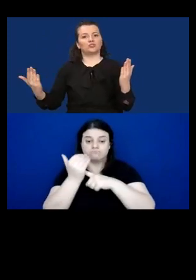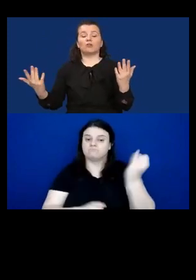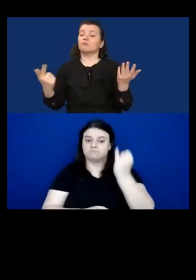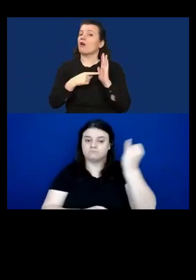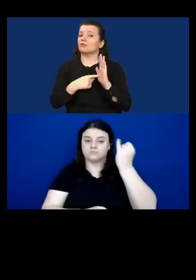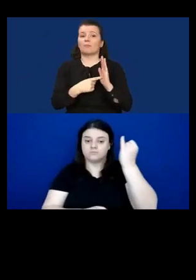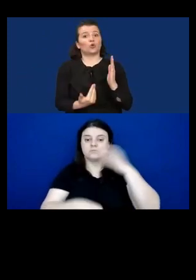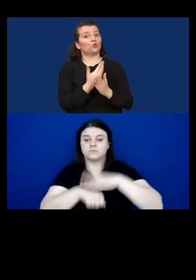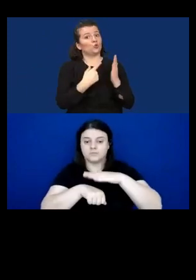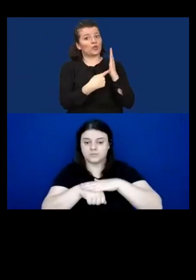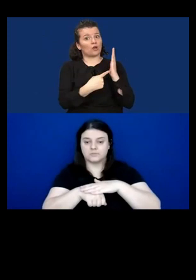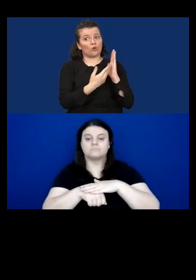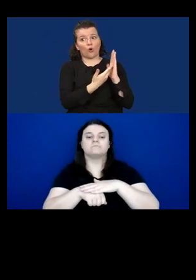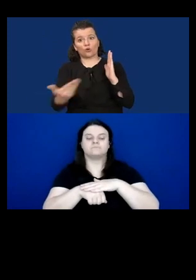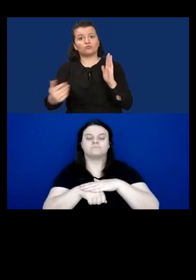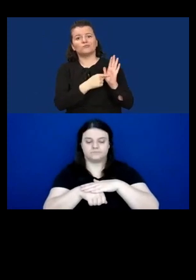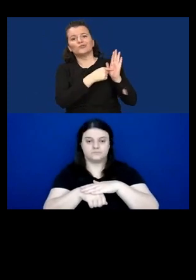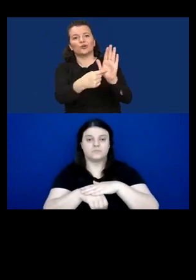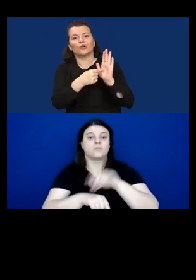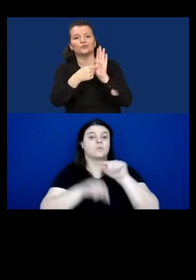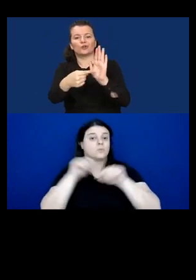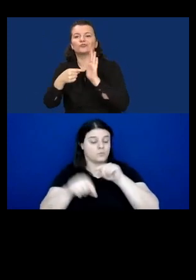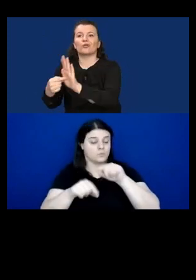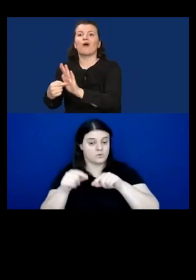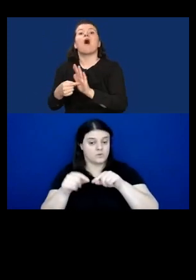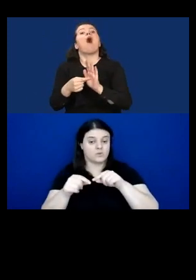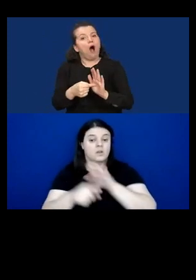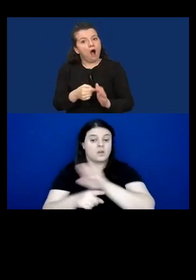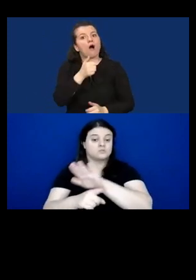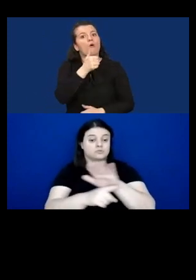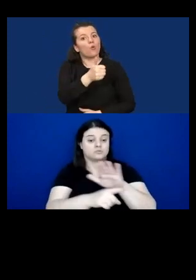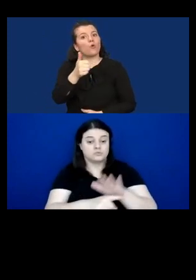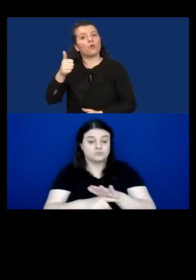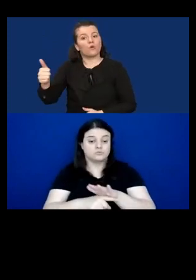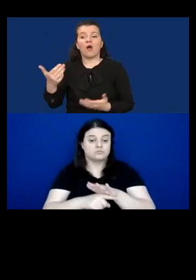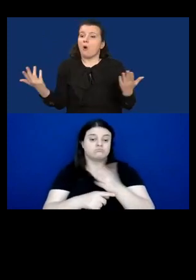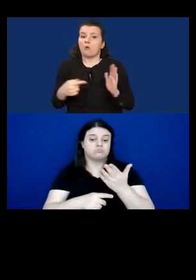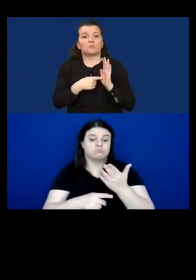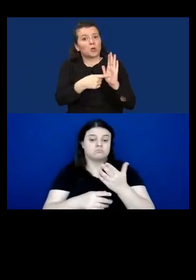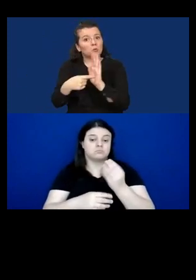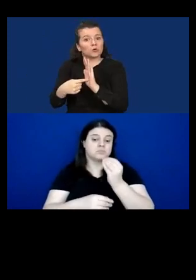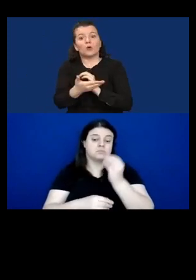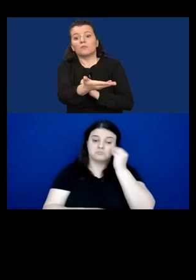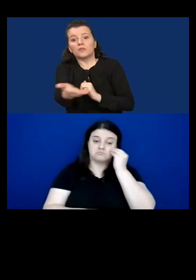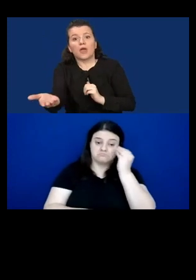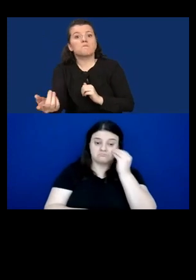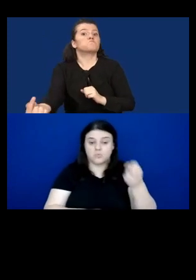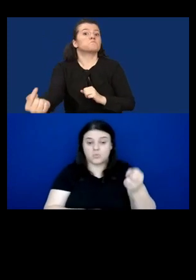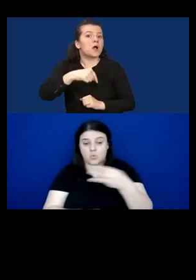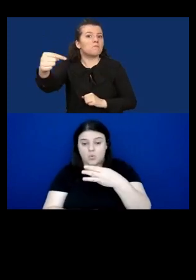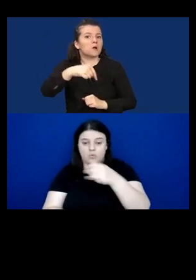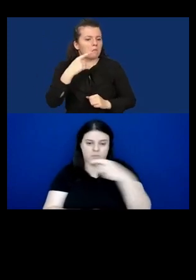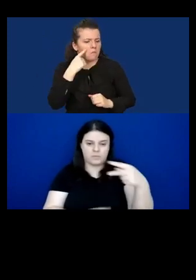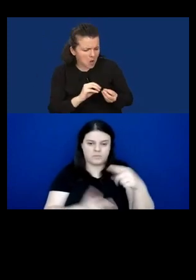for persons with disabilities, where it is possible for them to try and test new